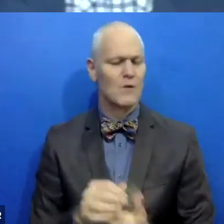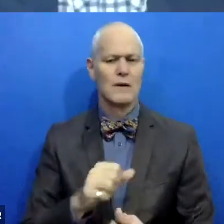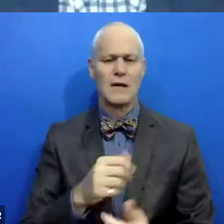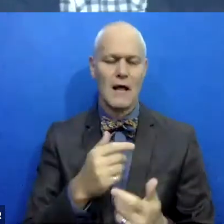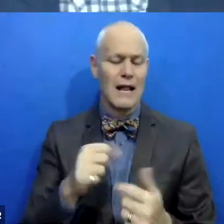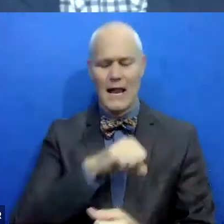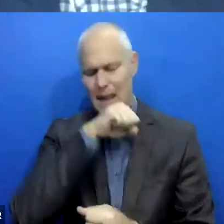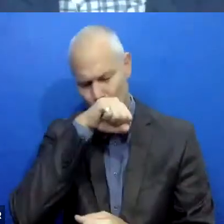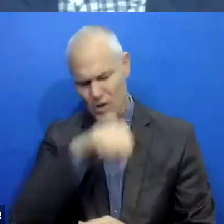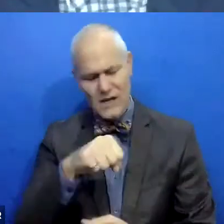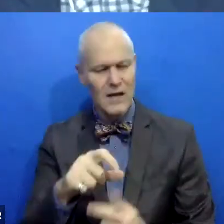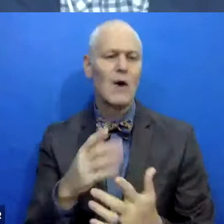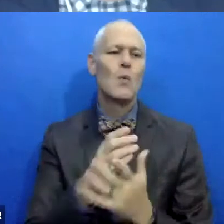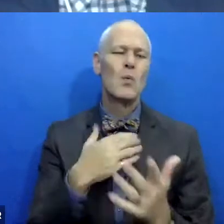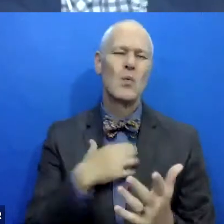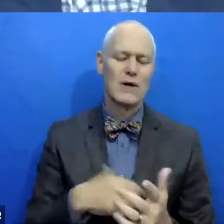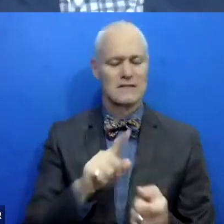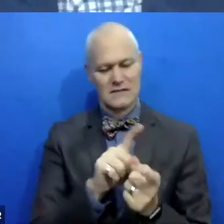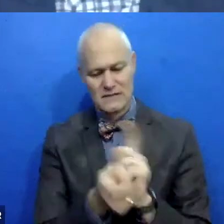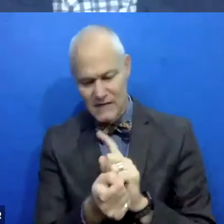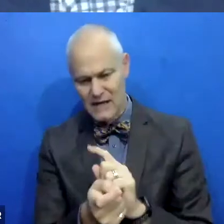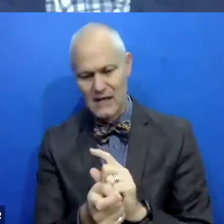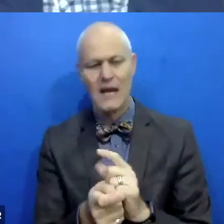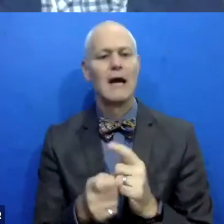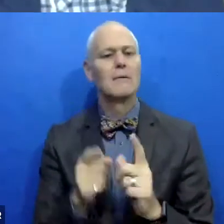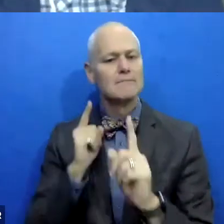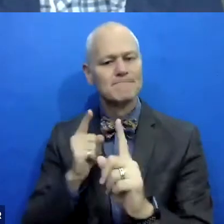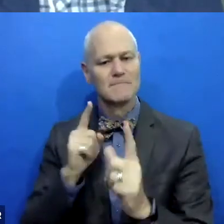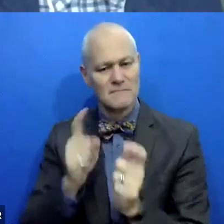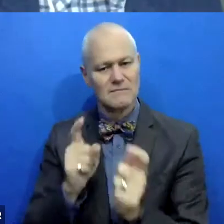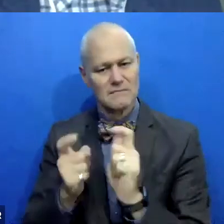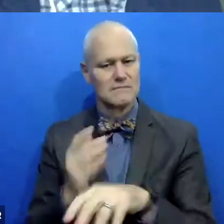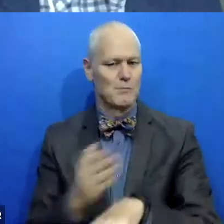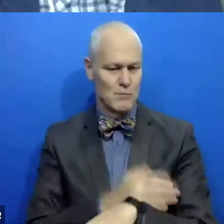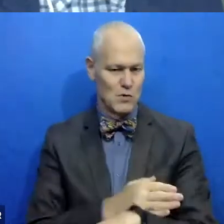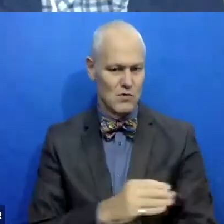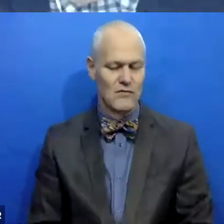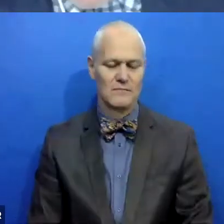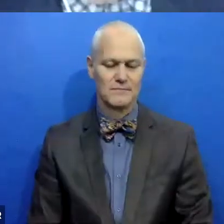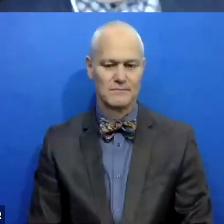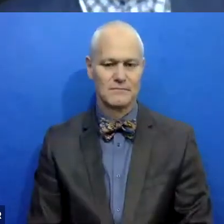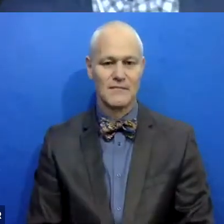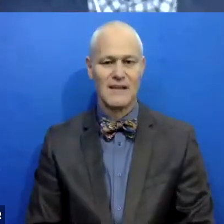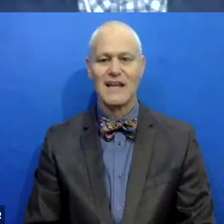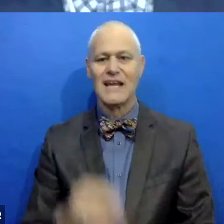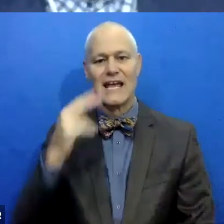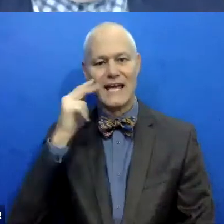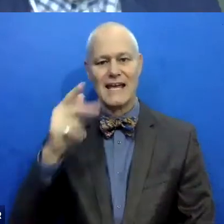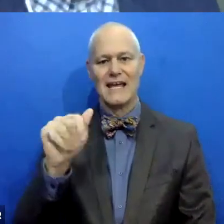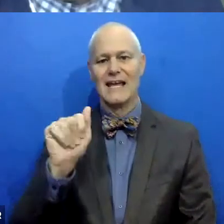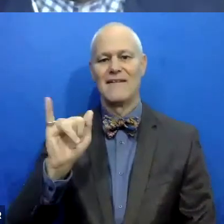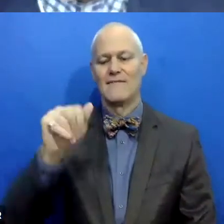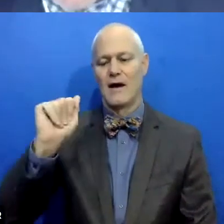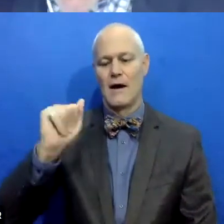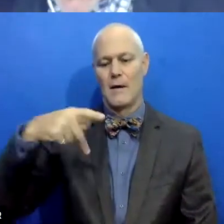wish were different, and what we're constantly trying to make better. If the work Sujata is involved